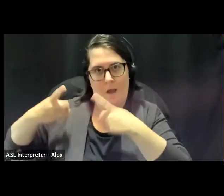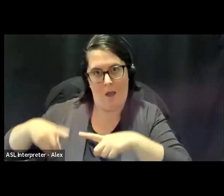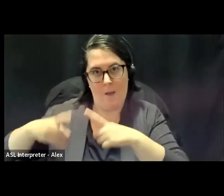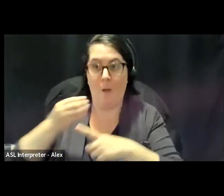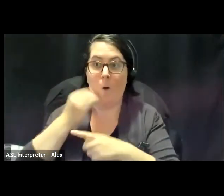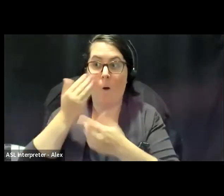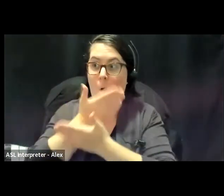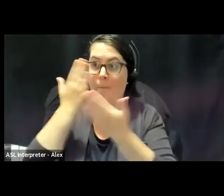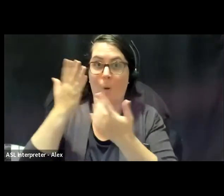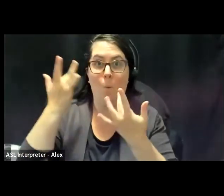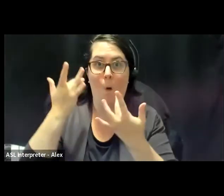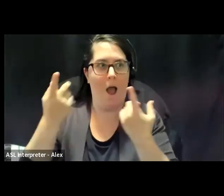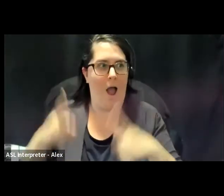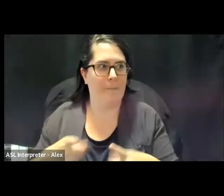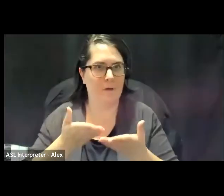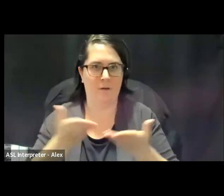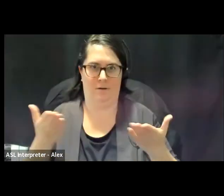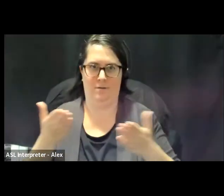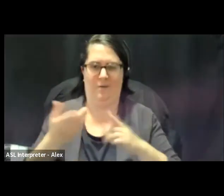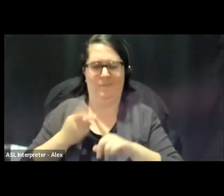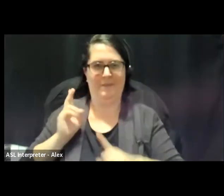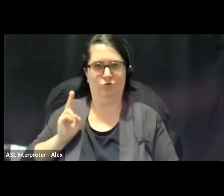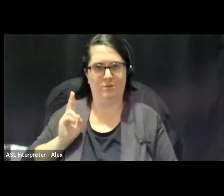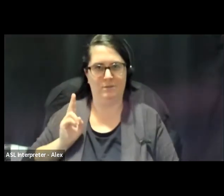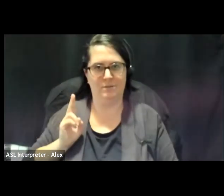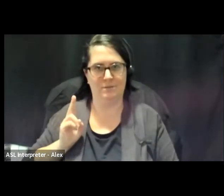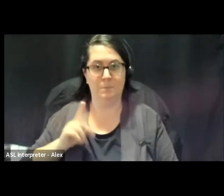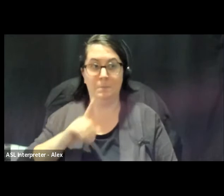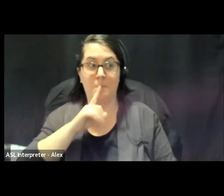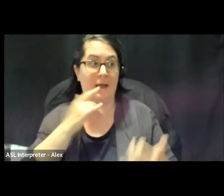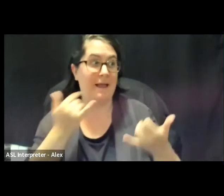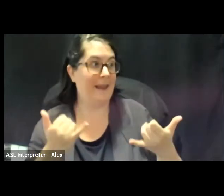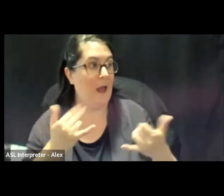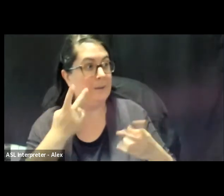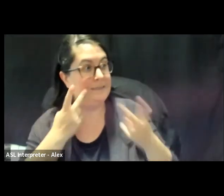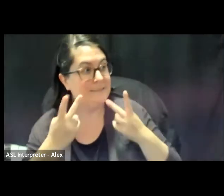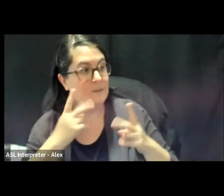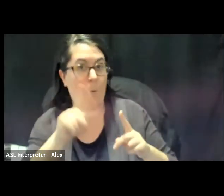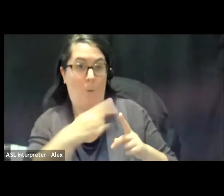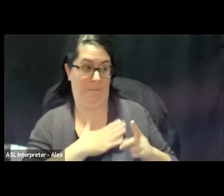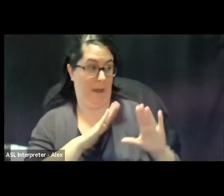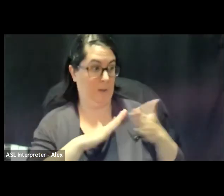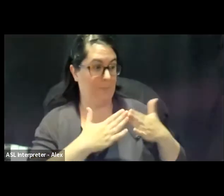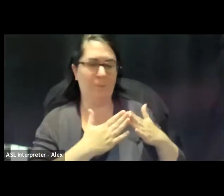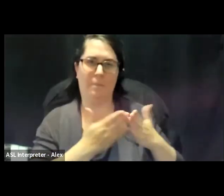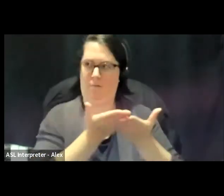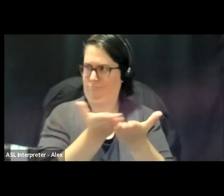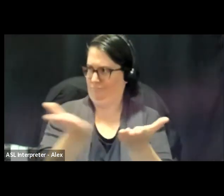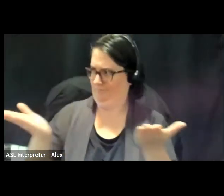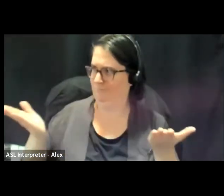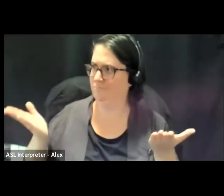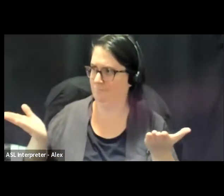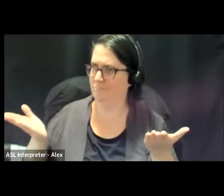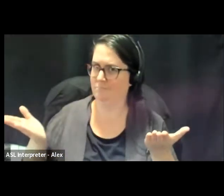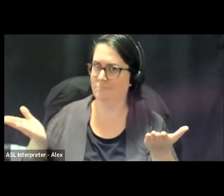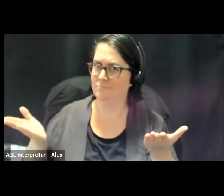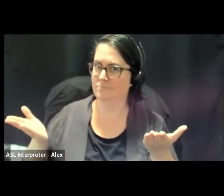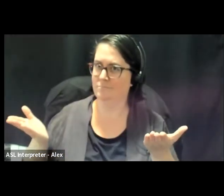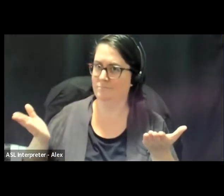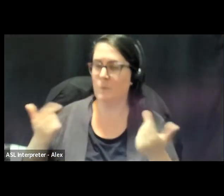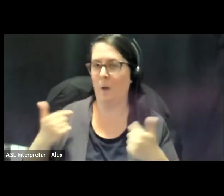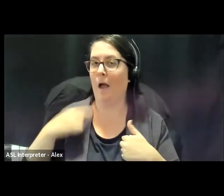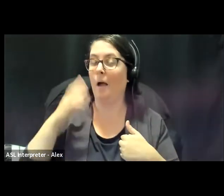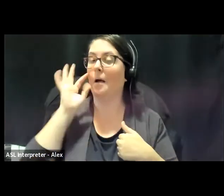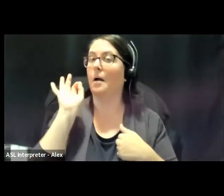exists on our traditional territories, not just for our communities, but for everyone. So I want to leave with people. It's something that I